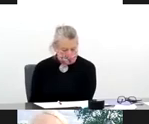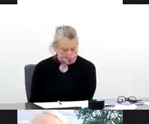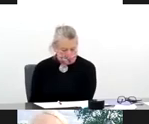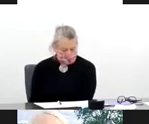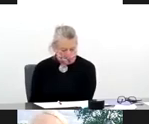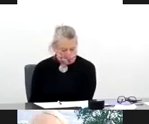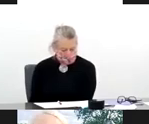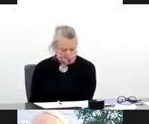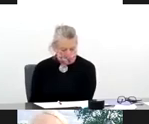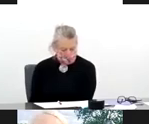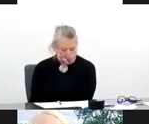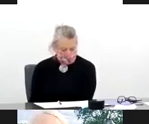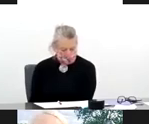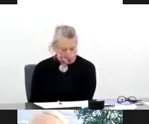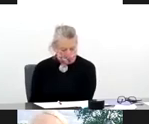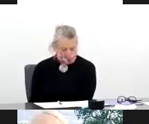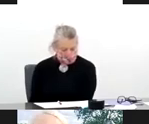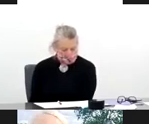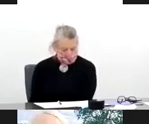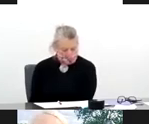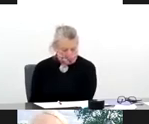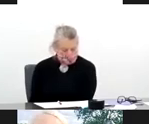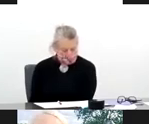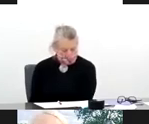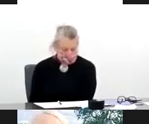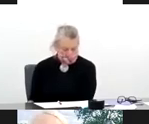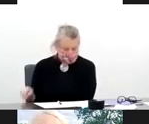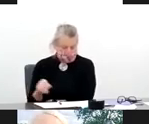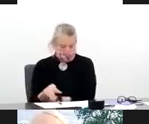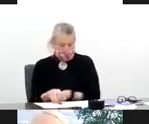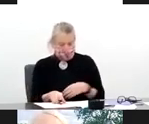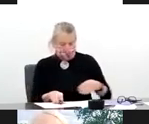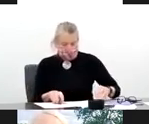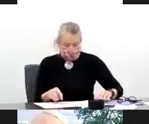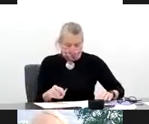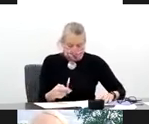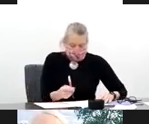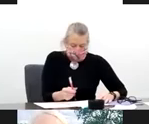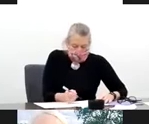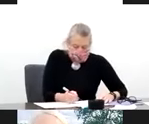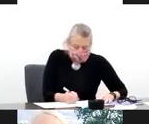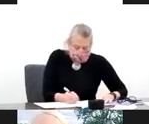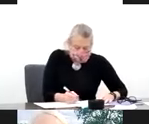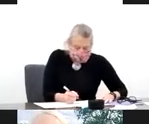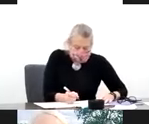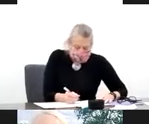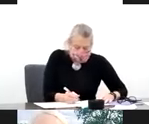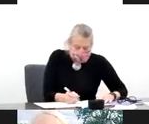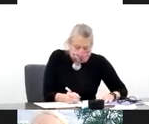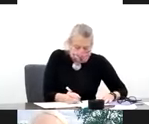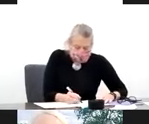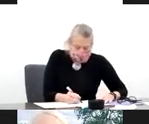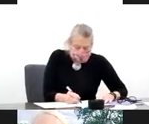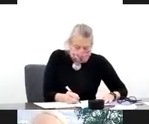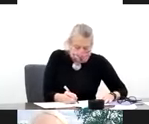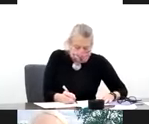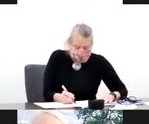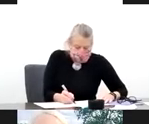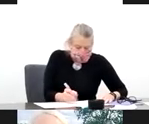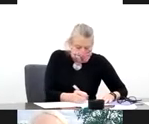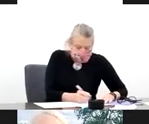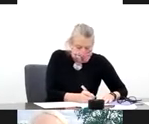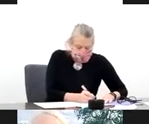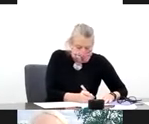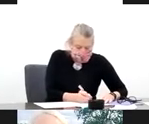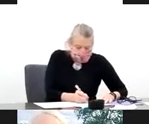epidemiological and public health standpoint in those two important regions of the globe. Let's take a quick look at the